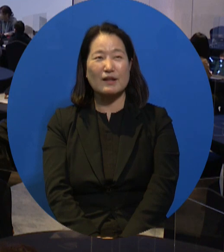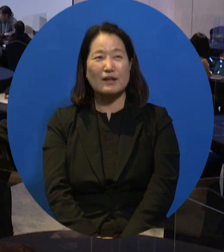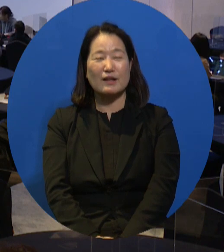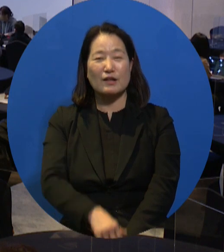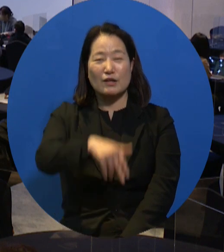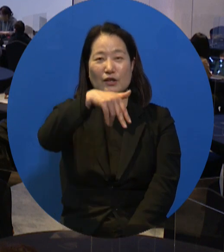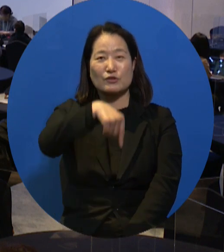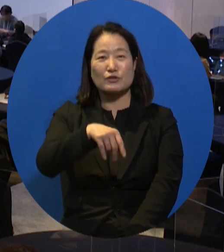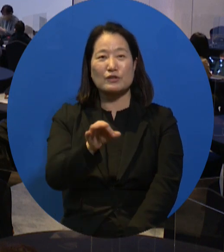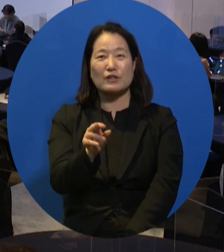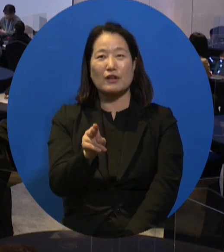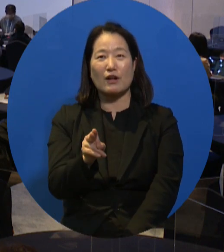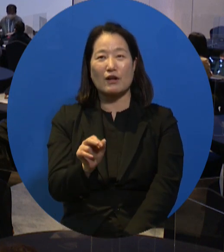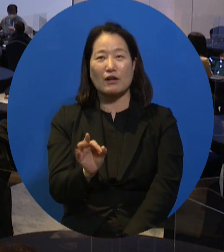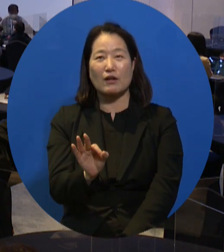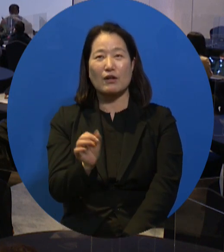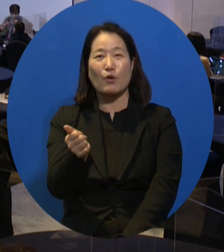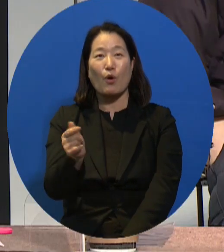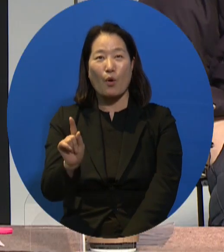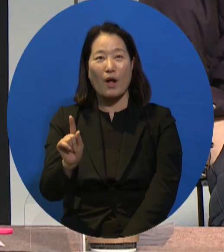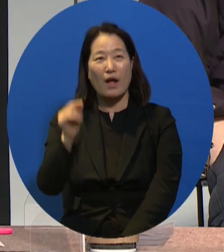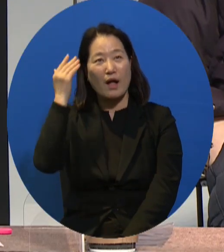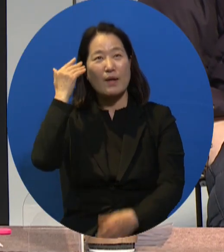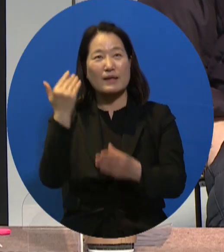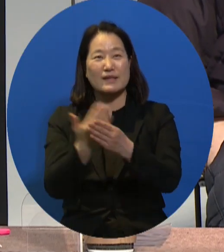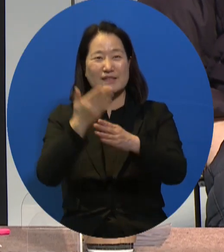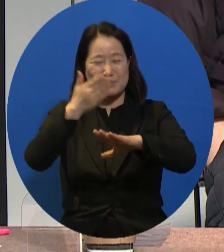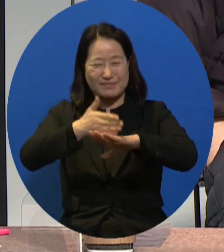Thank you very much, Dr. Zhu for the presentation.